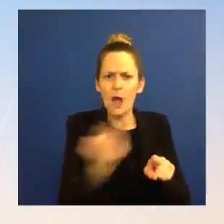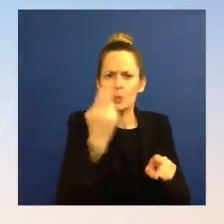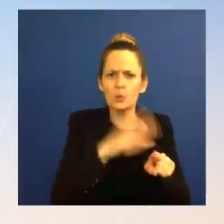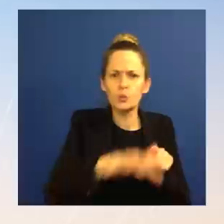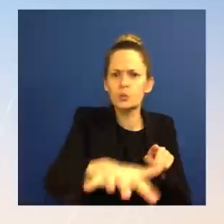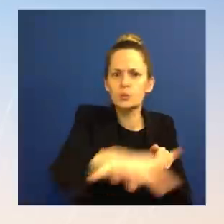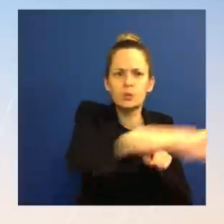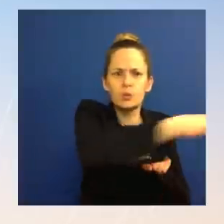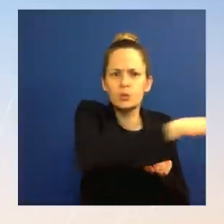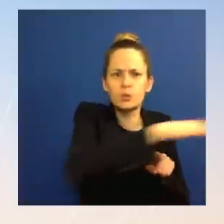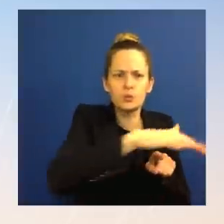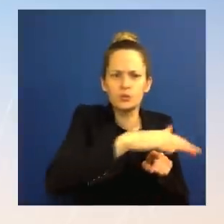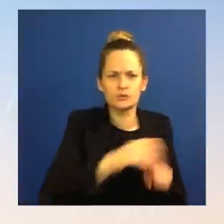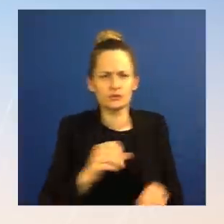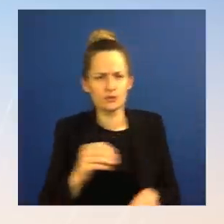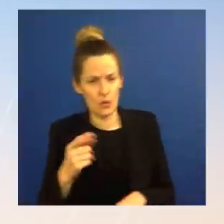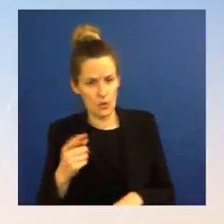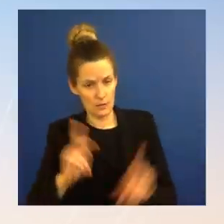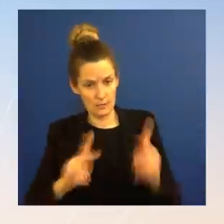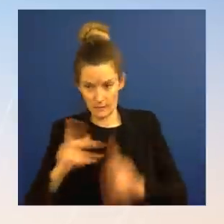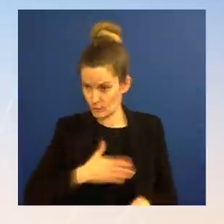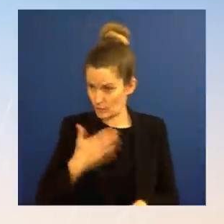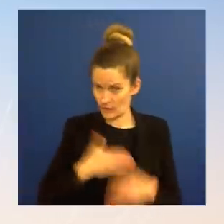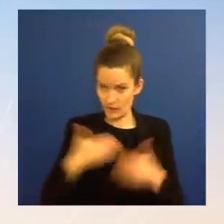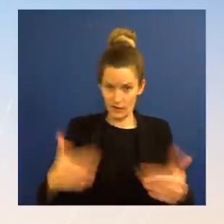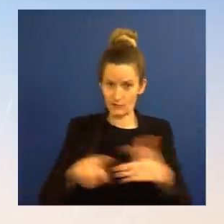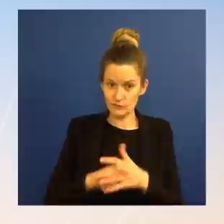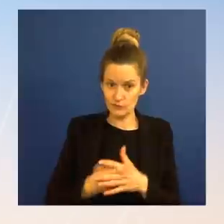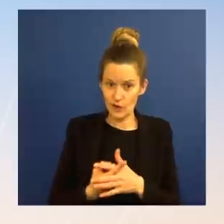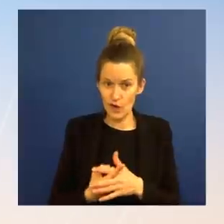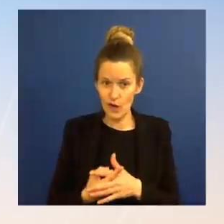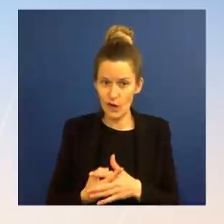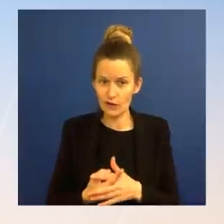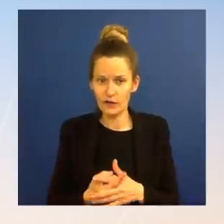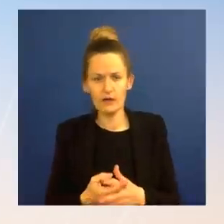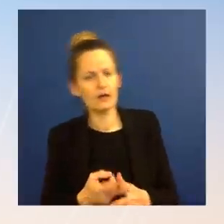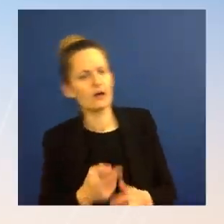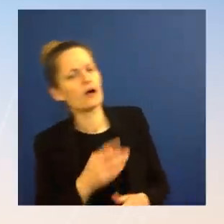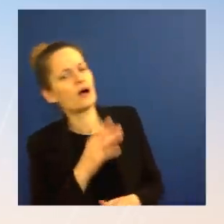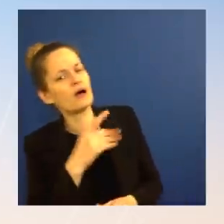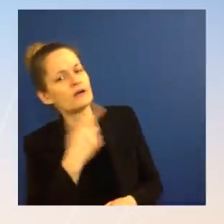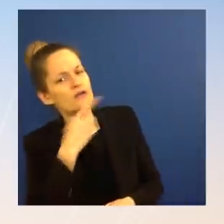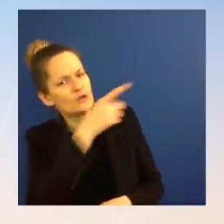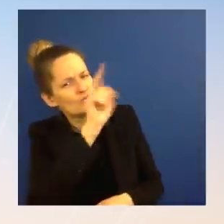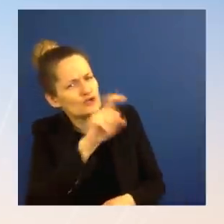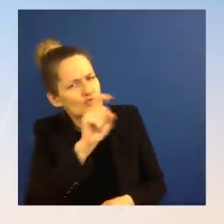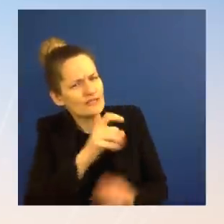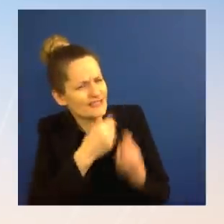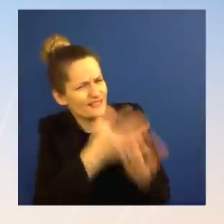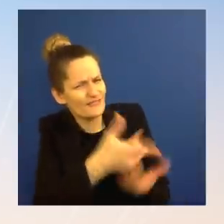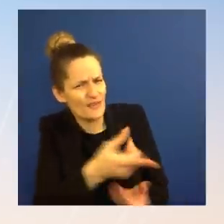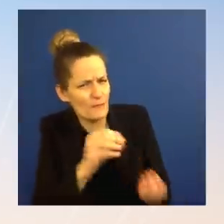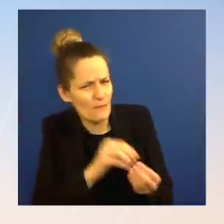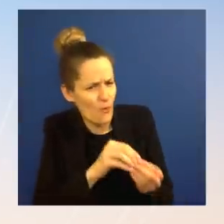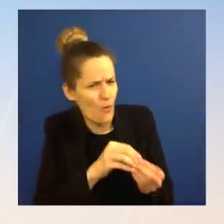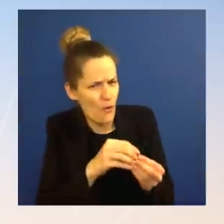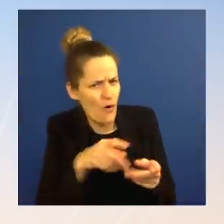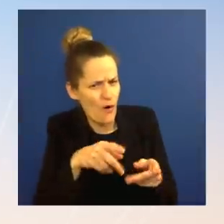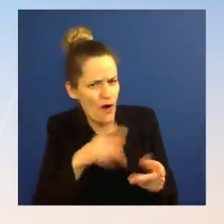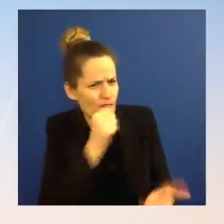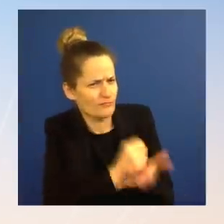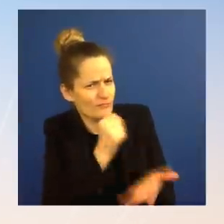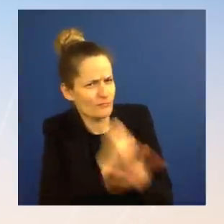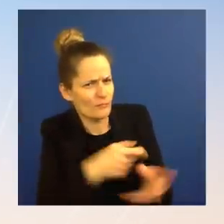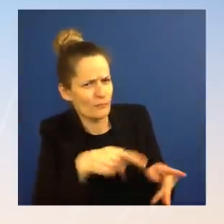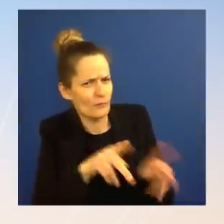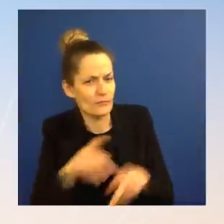themselves. they get the additional permits. So would the President Ms. What additional permits do they need? There's no they have the leases are there. The permits are there. I don't think they